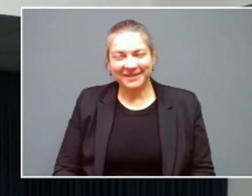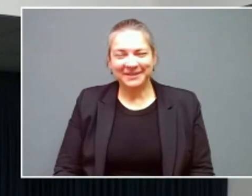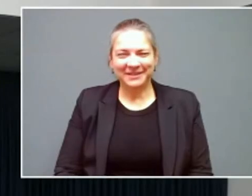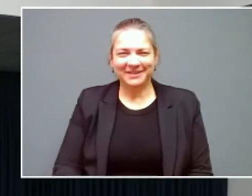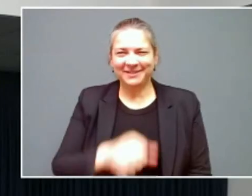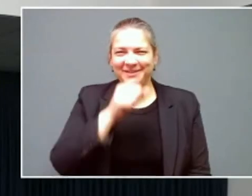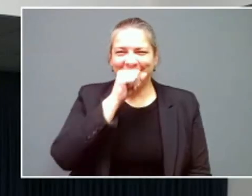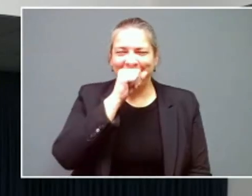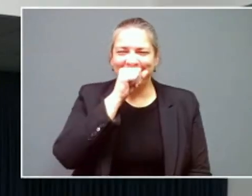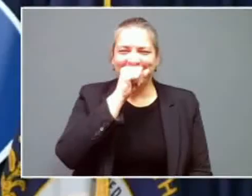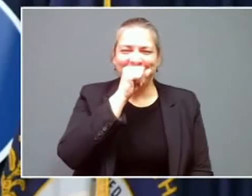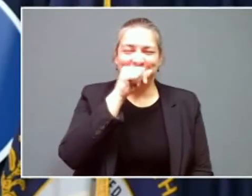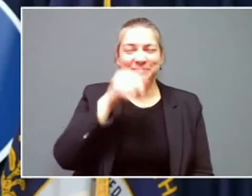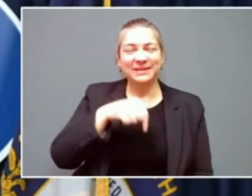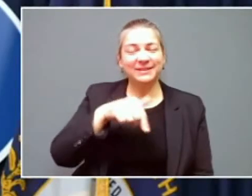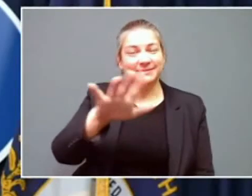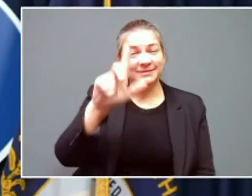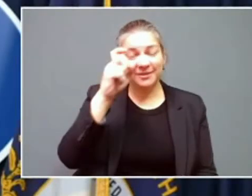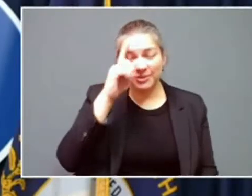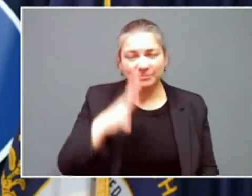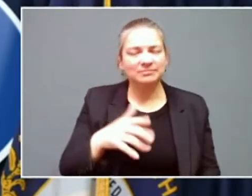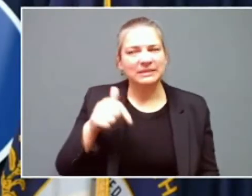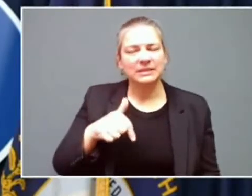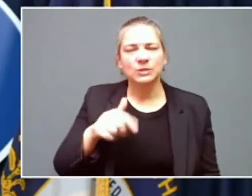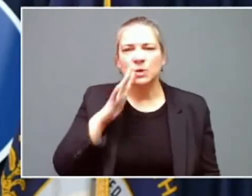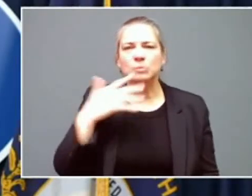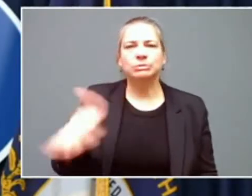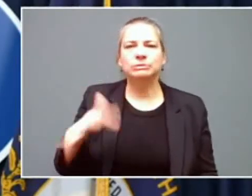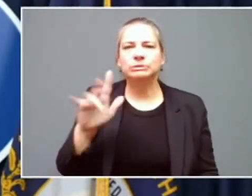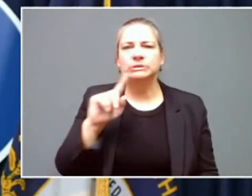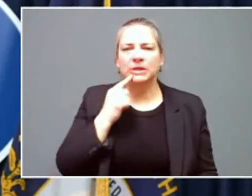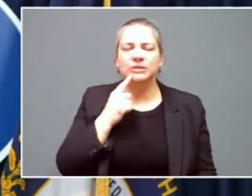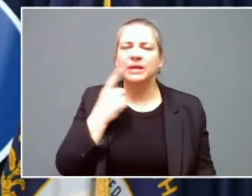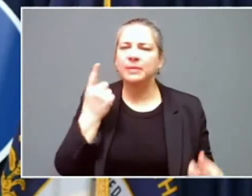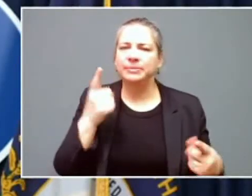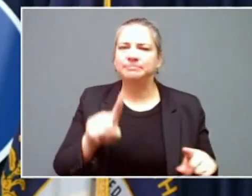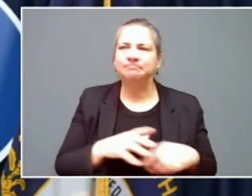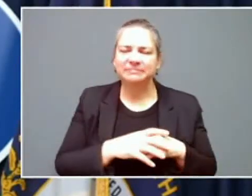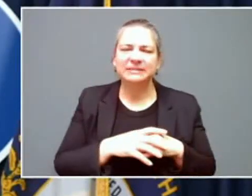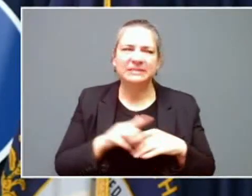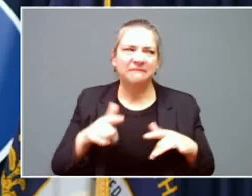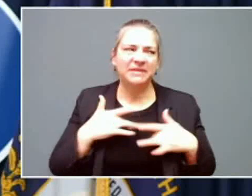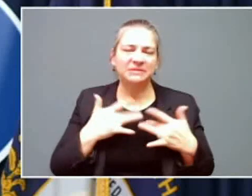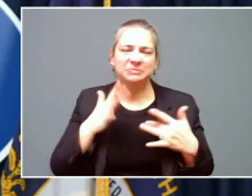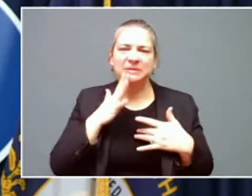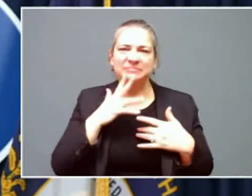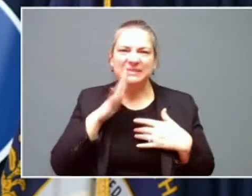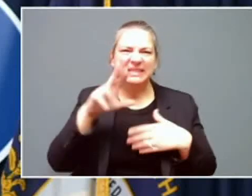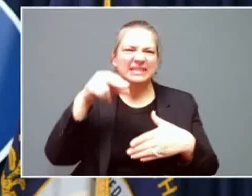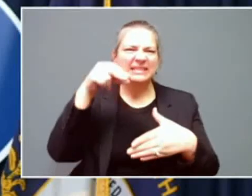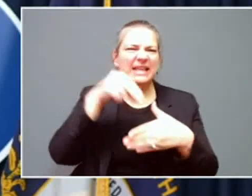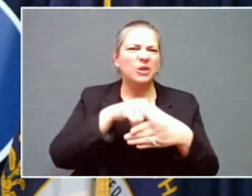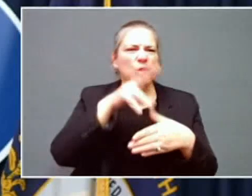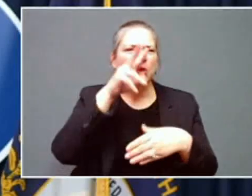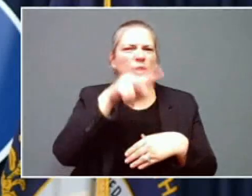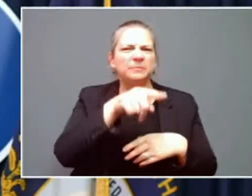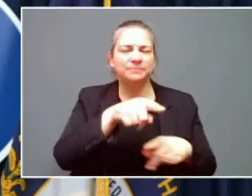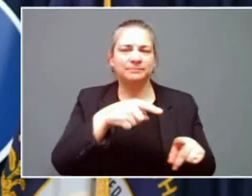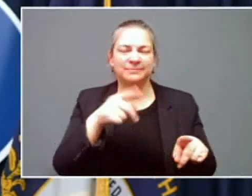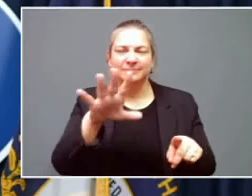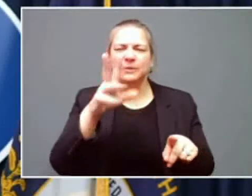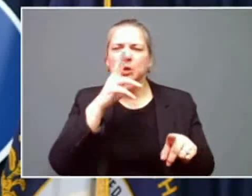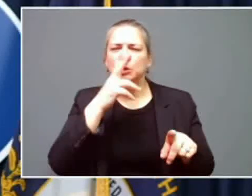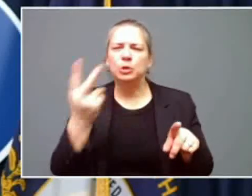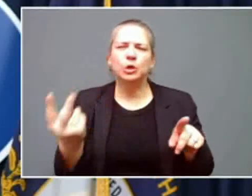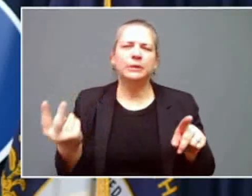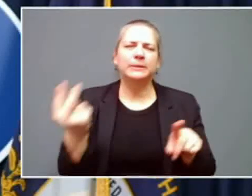Folks, this is going to be an epic event. And if you can put the slide up, I'll take you back in time to